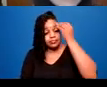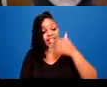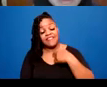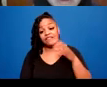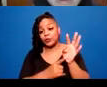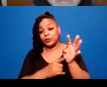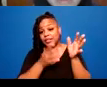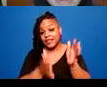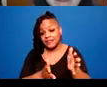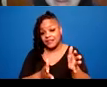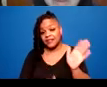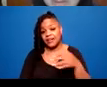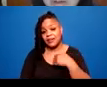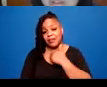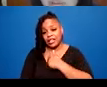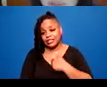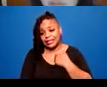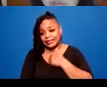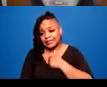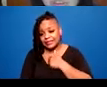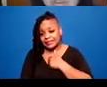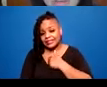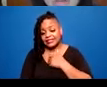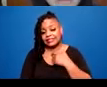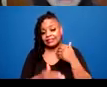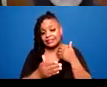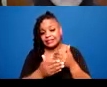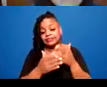This is where I am happy to answer one or two questions.